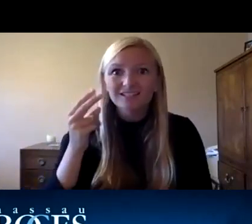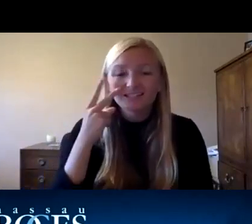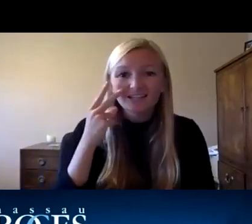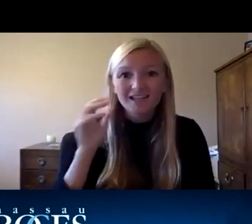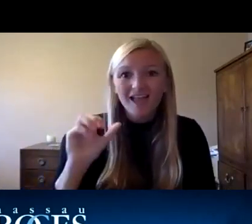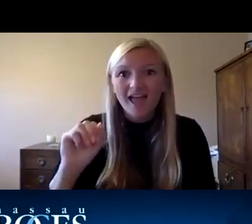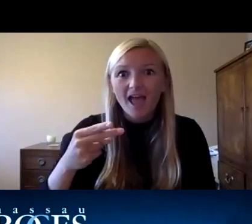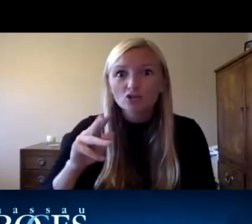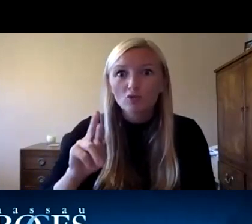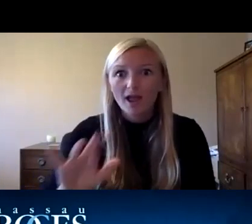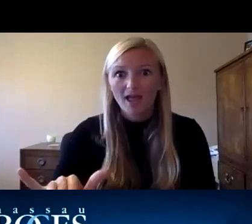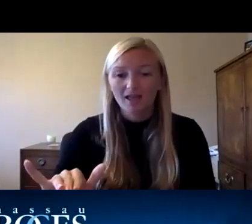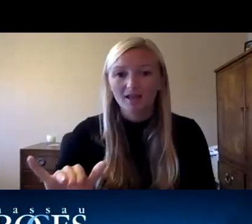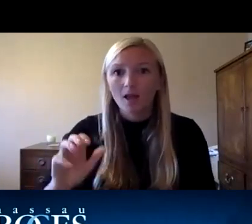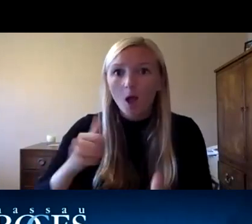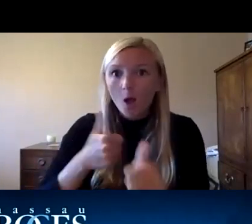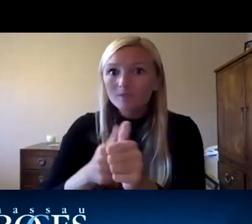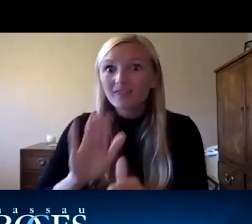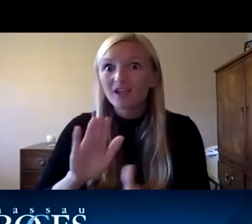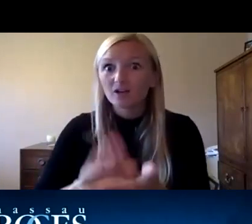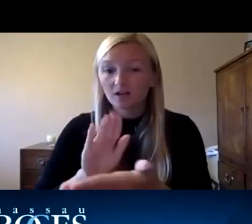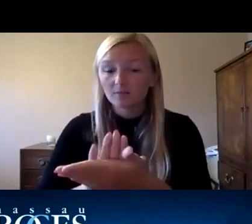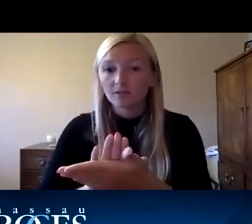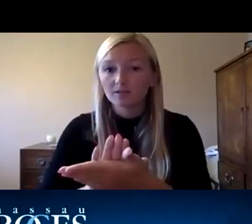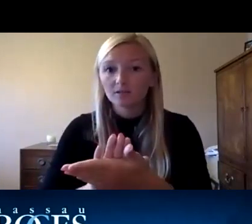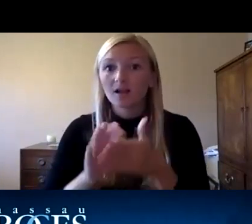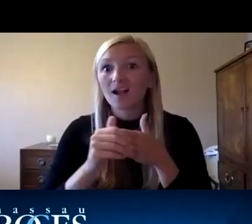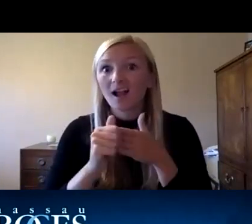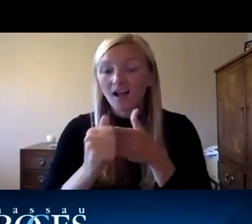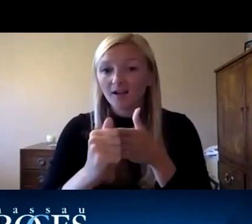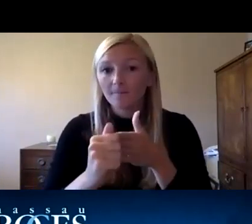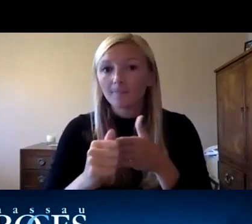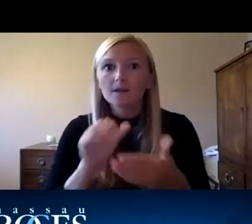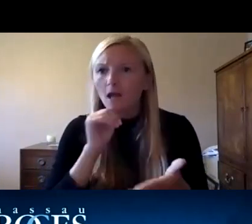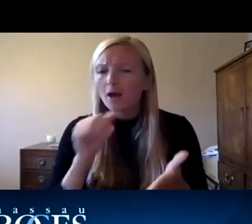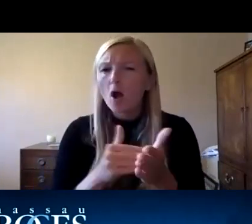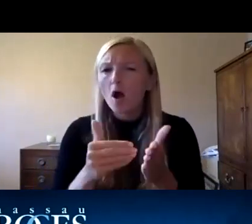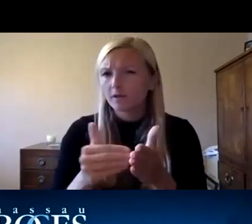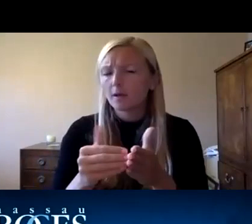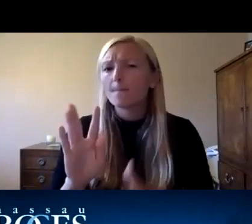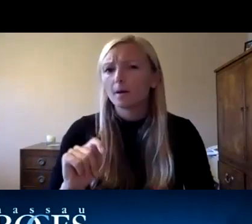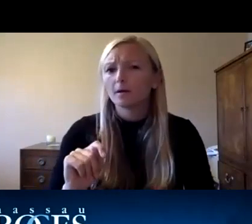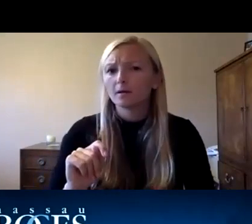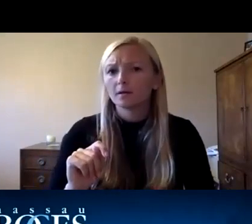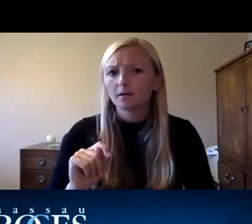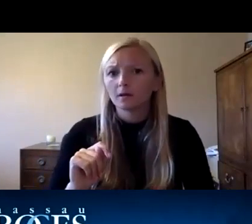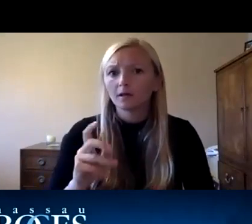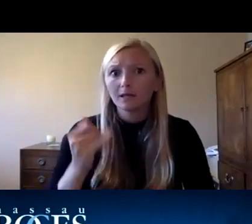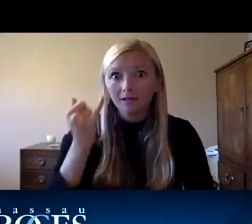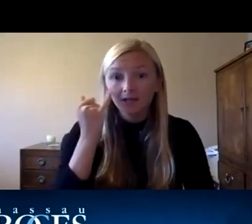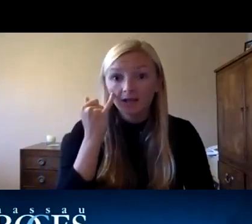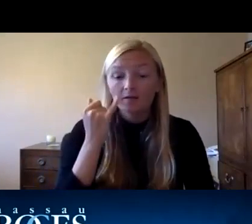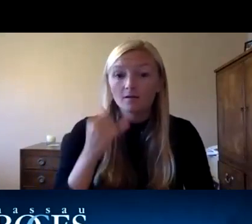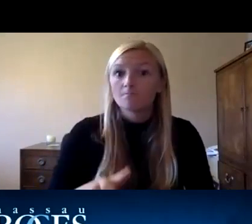its its documents and its guidelines um you know not often but you know kind of within reason every time there's a big